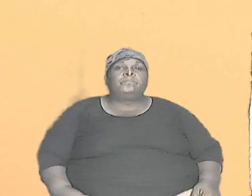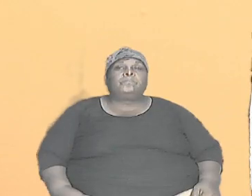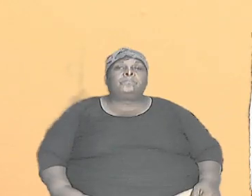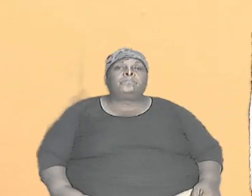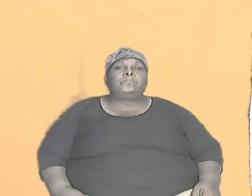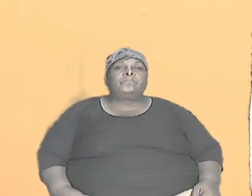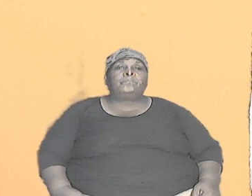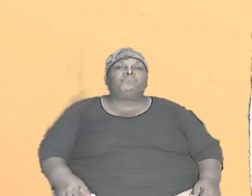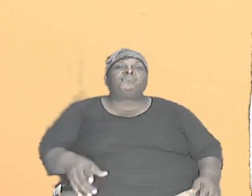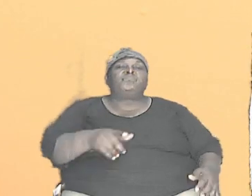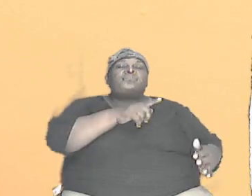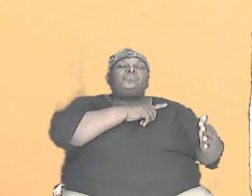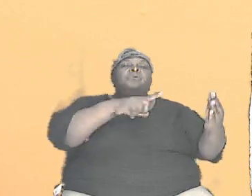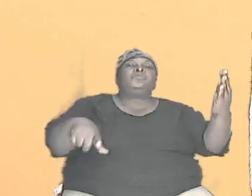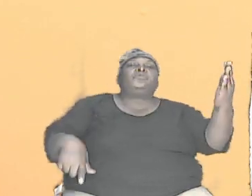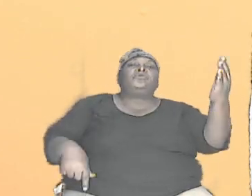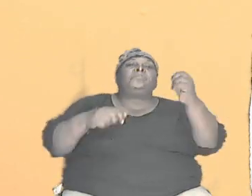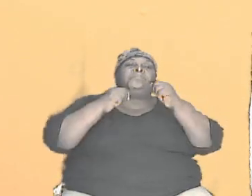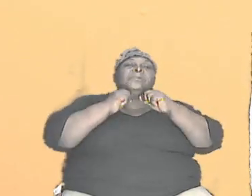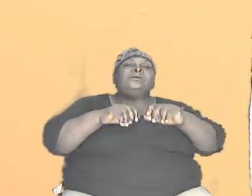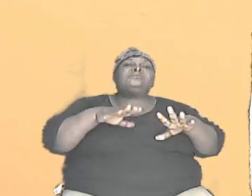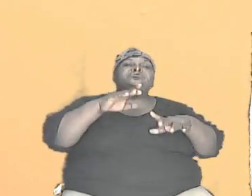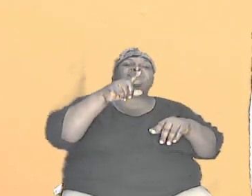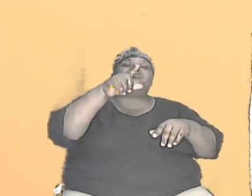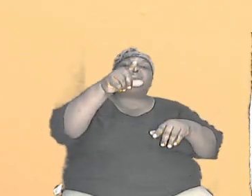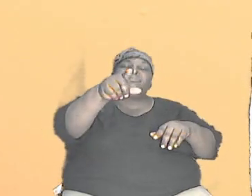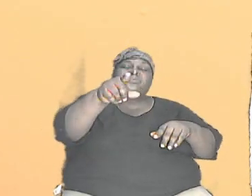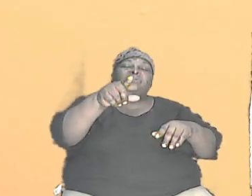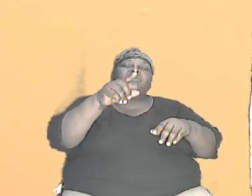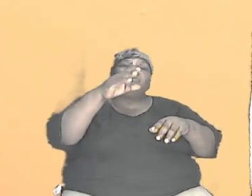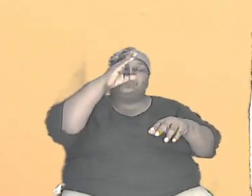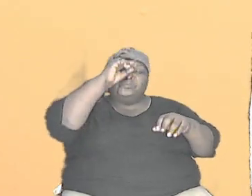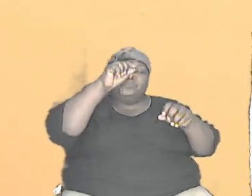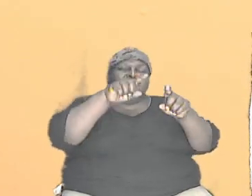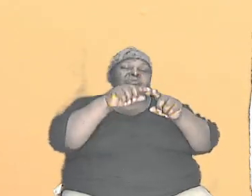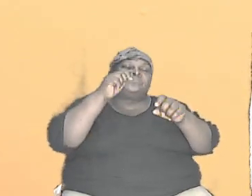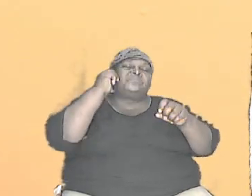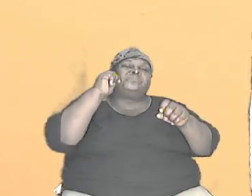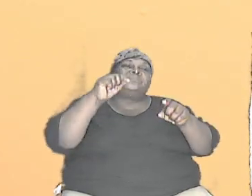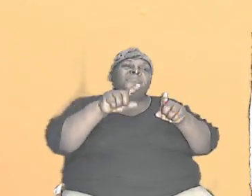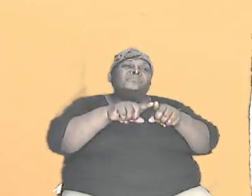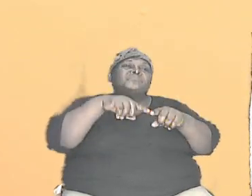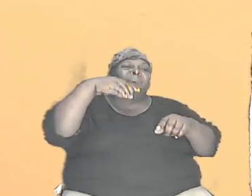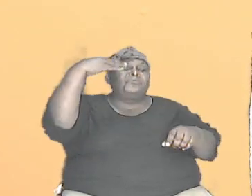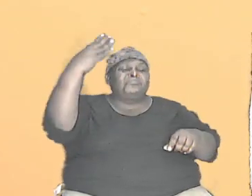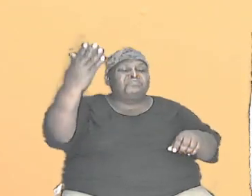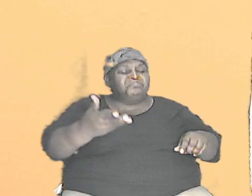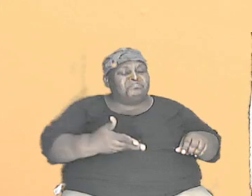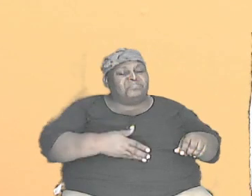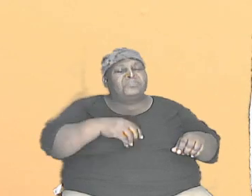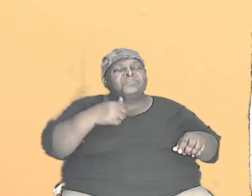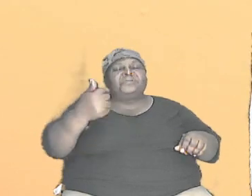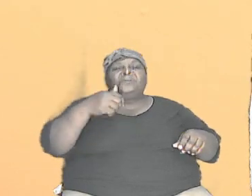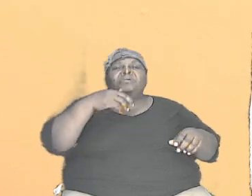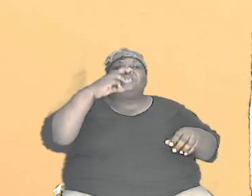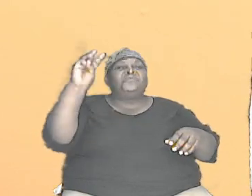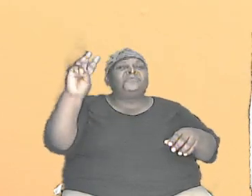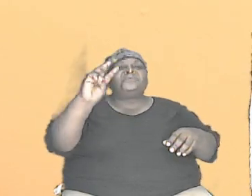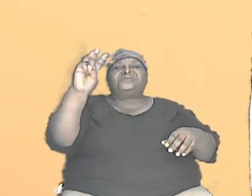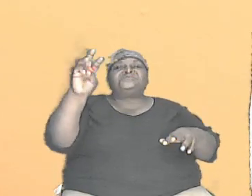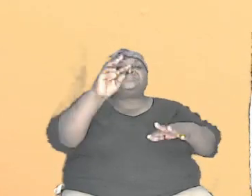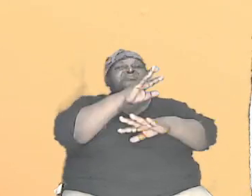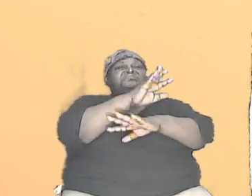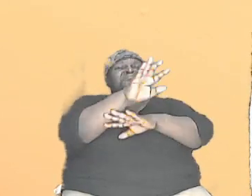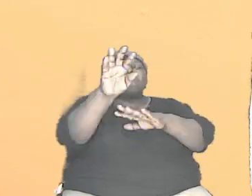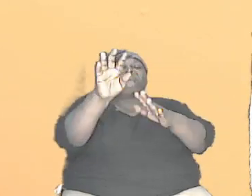The Lord bless you, brothers and sisters. Welcome another Wednesday evening to Bible